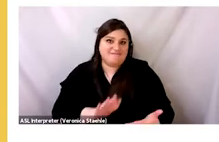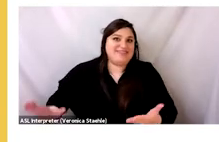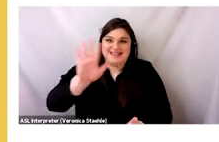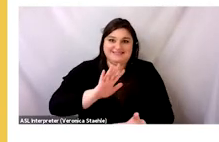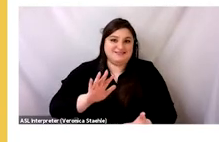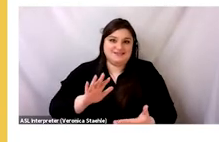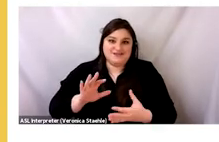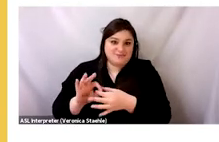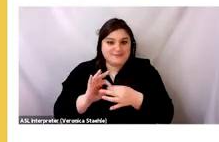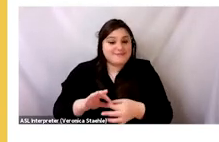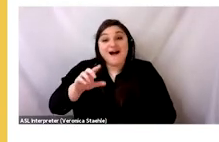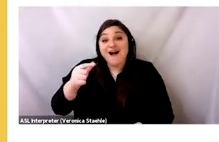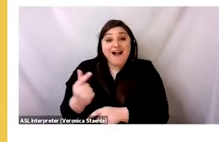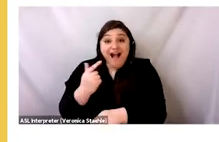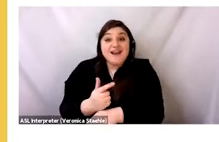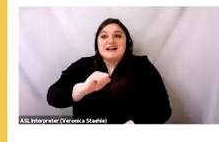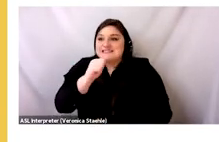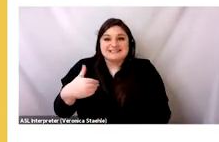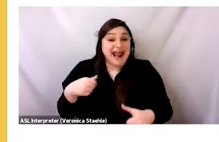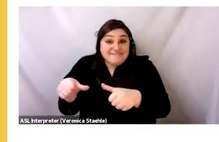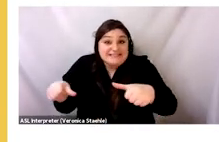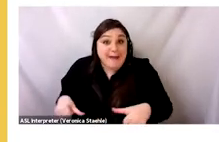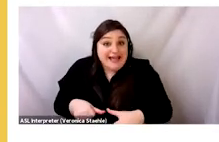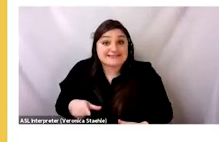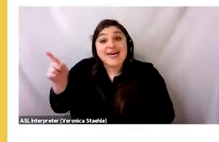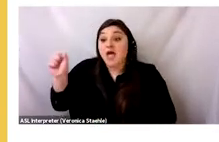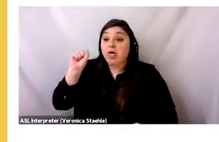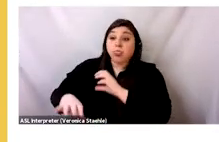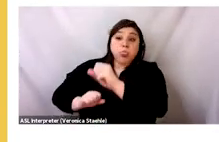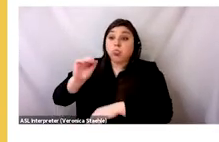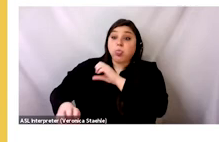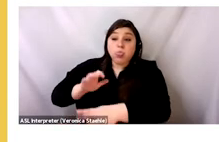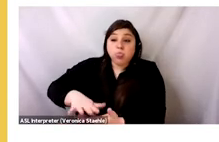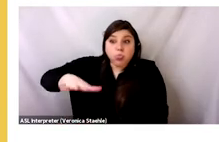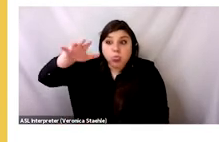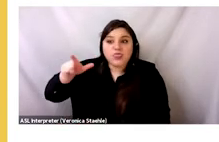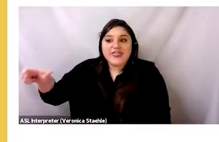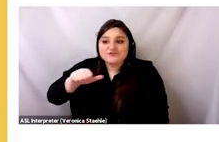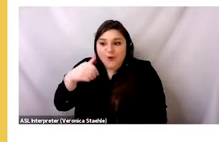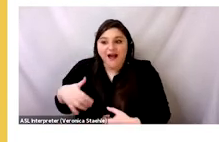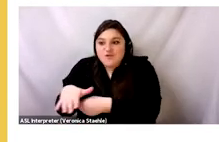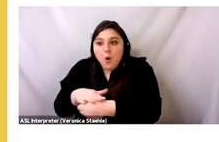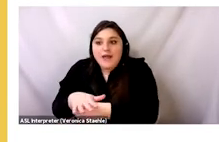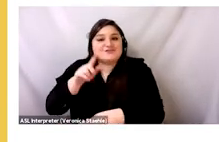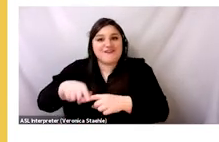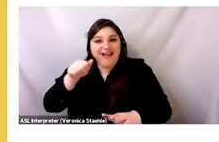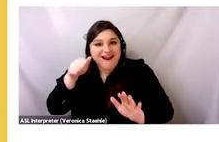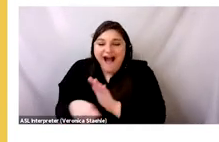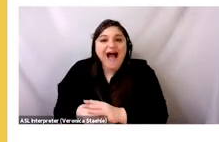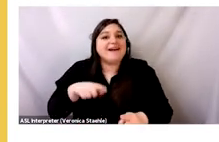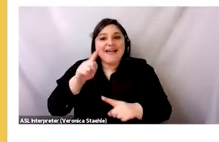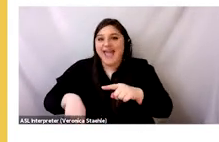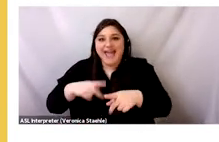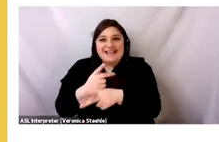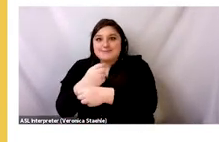person in the global north. So Ghana just doesn't have a landfill to put it in, to hide it away. So what really